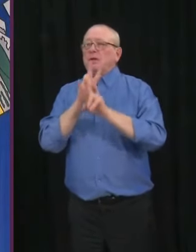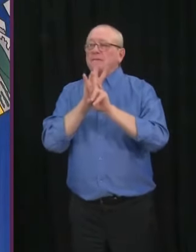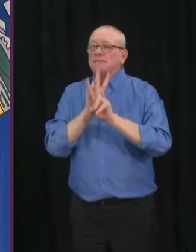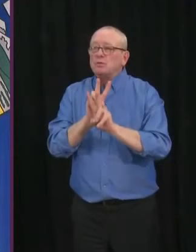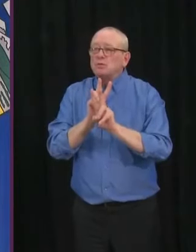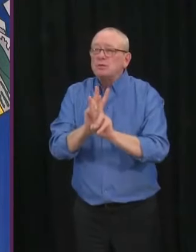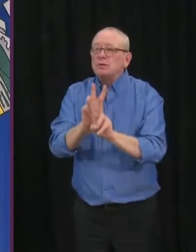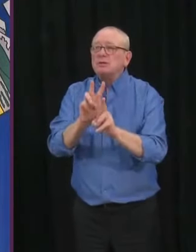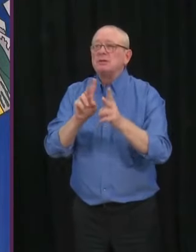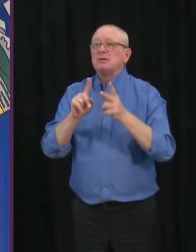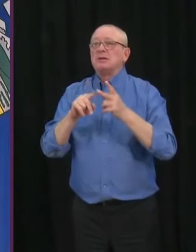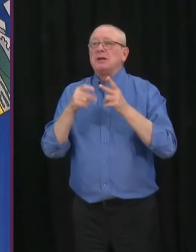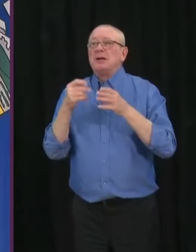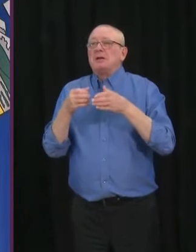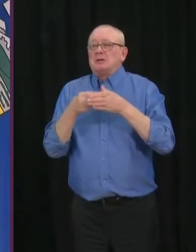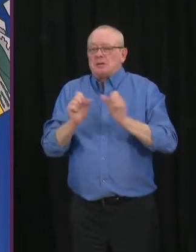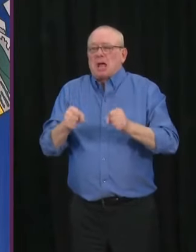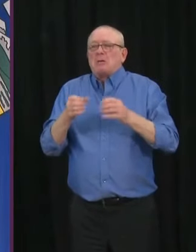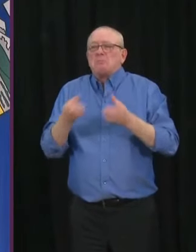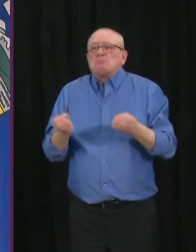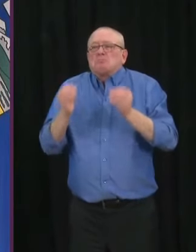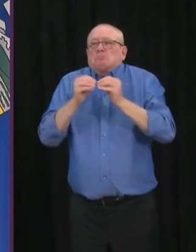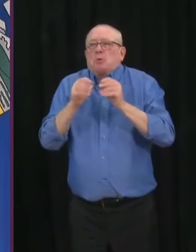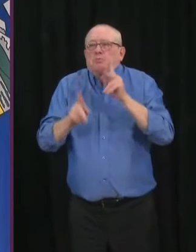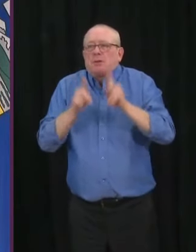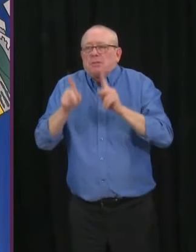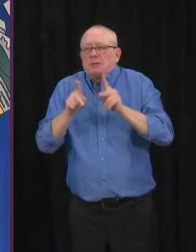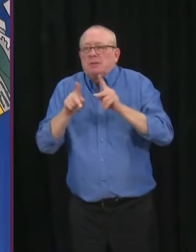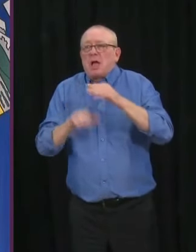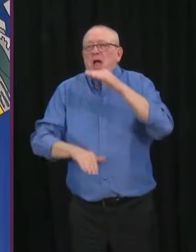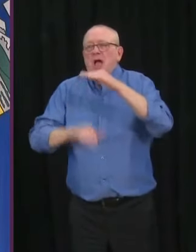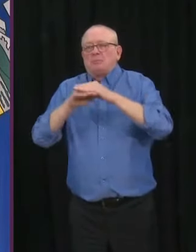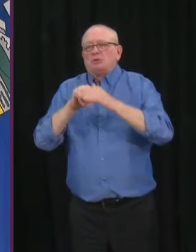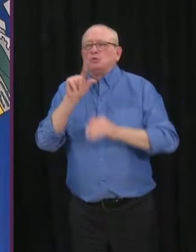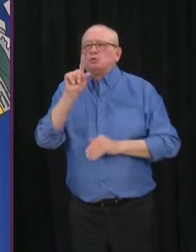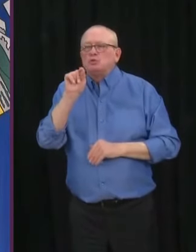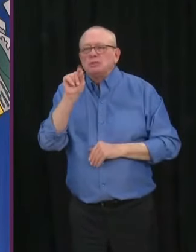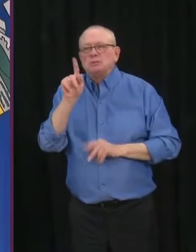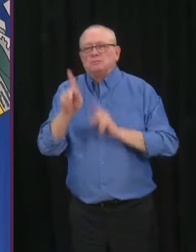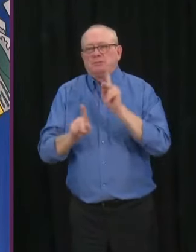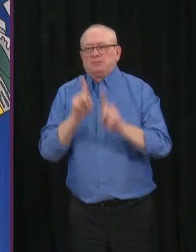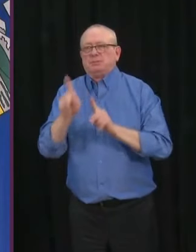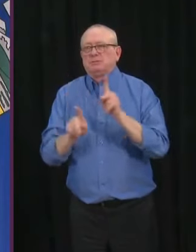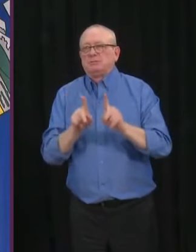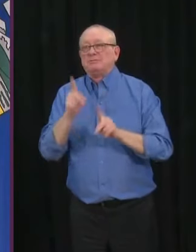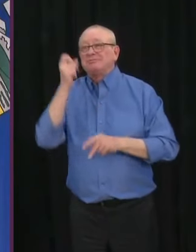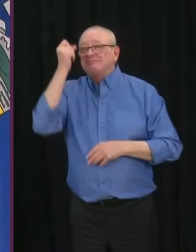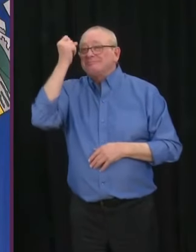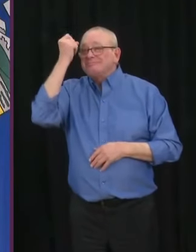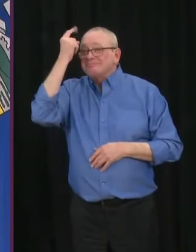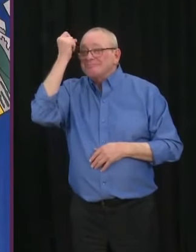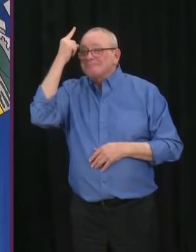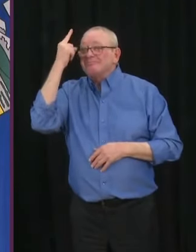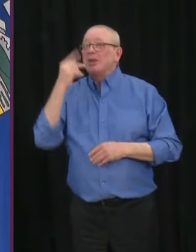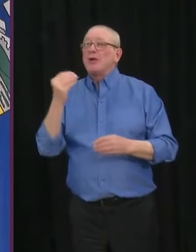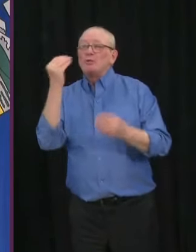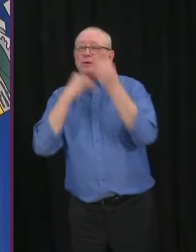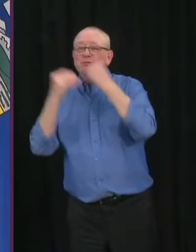We're raising the limit to 20 people. But still, funeral receptions are still prohibited.